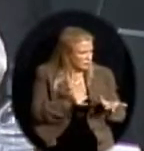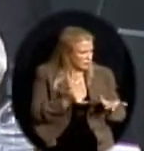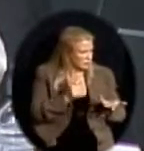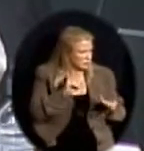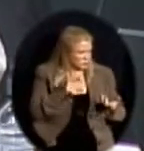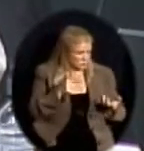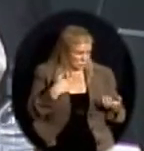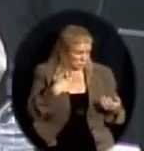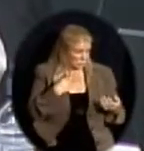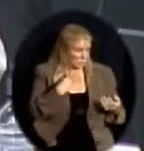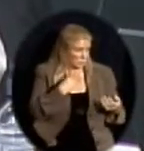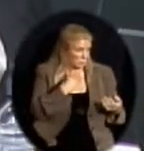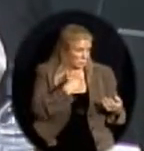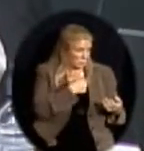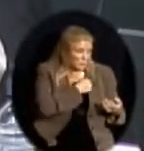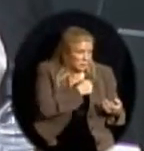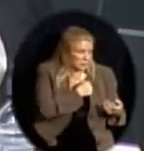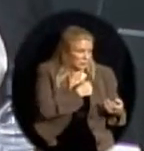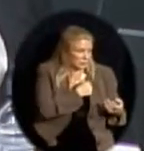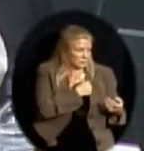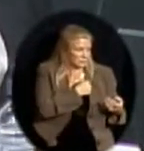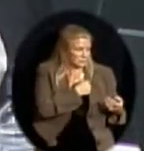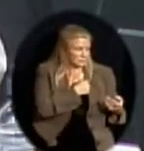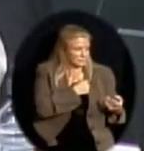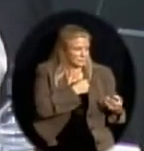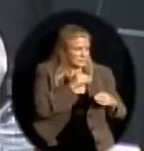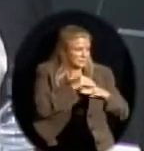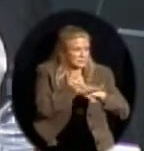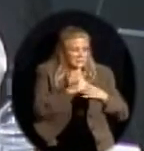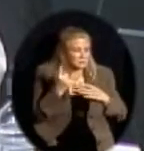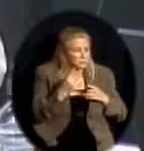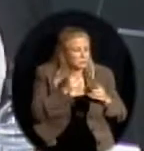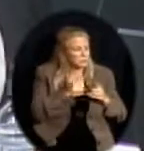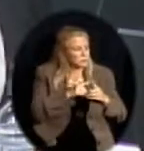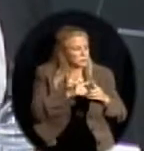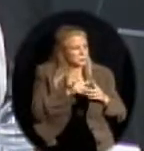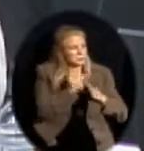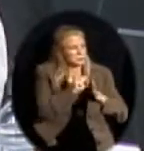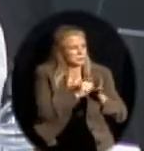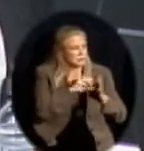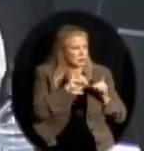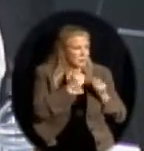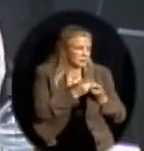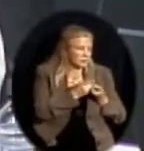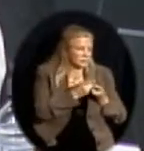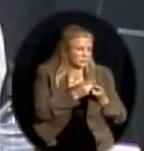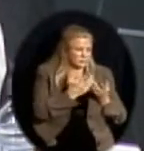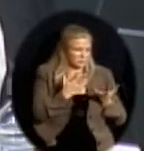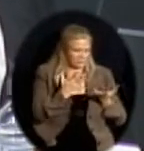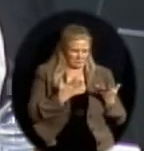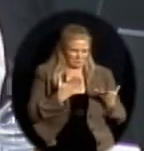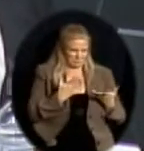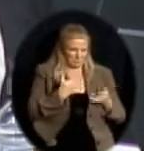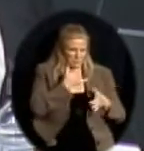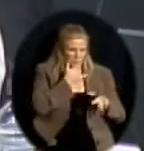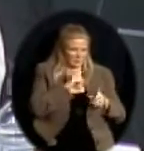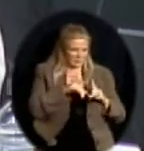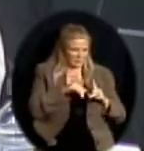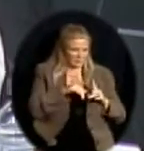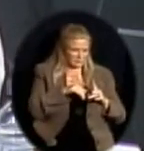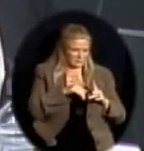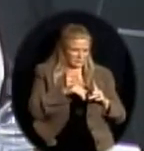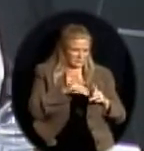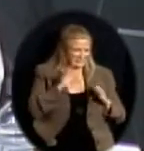indication to the State Department that this just, to me, maybe I'm all wrong here, but it seems unrealistic.